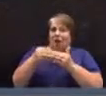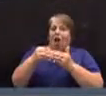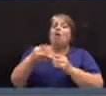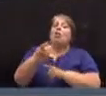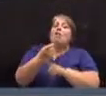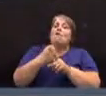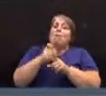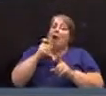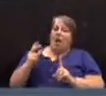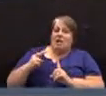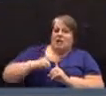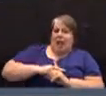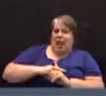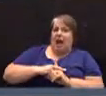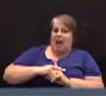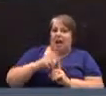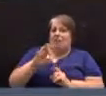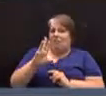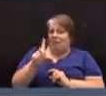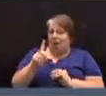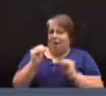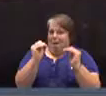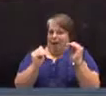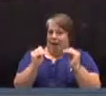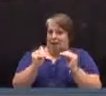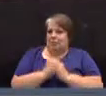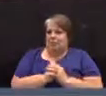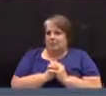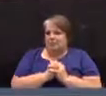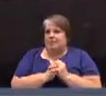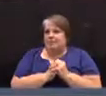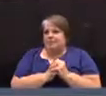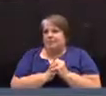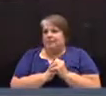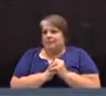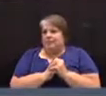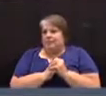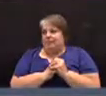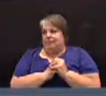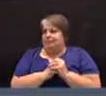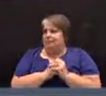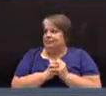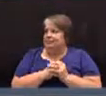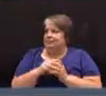unassigned fund balance. Mr. Wilmington.